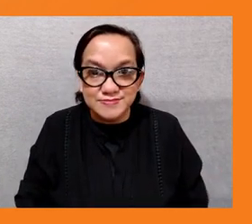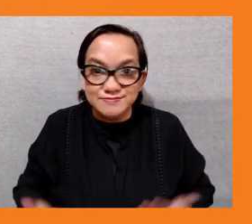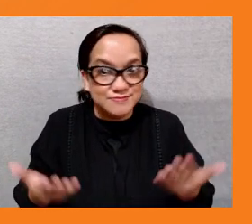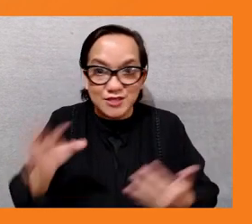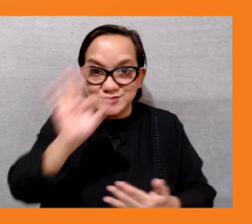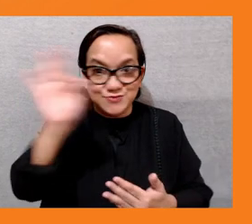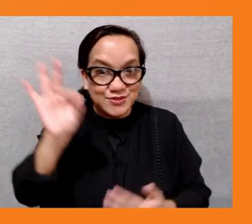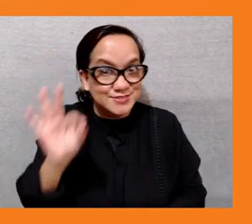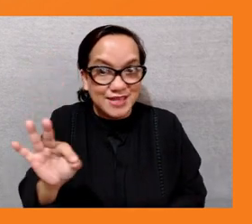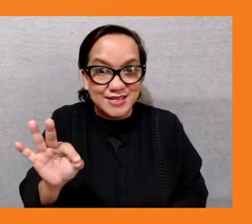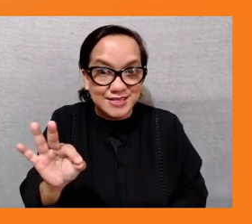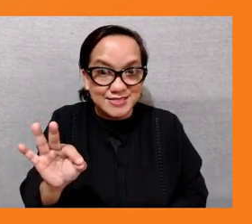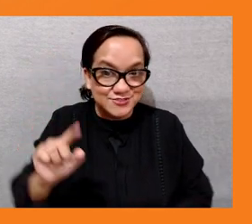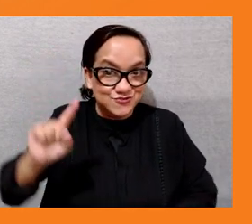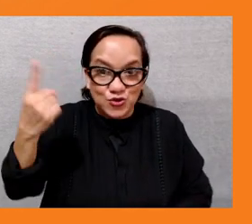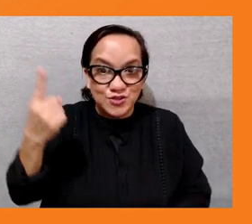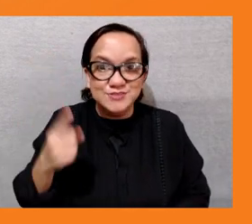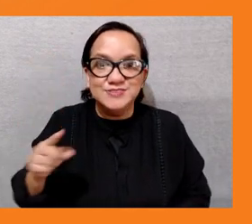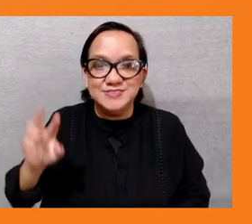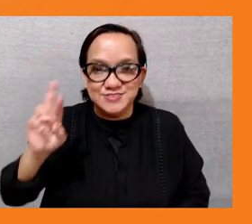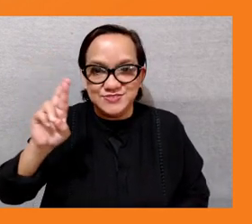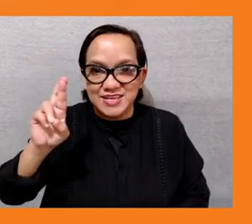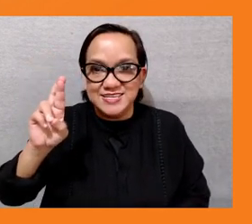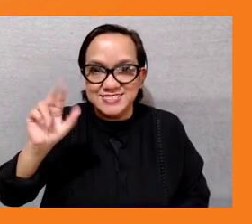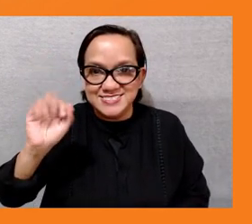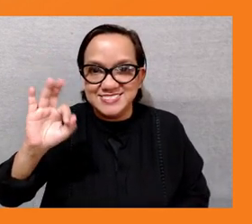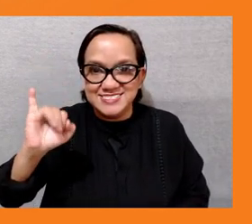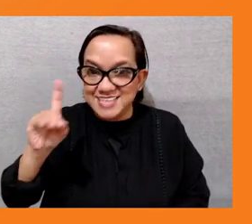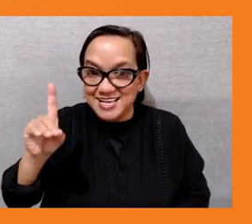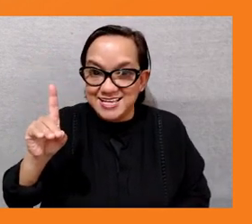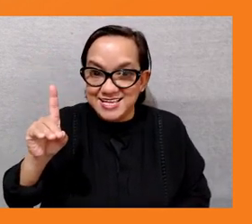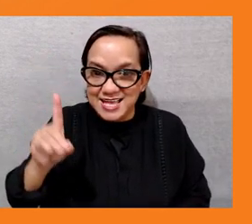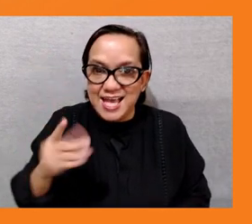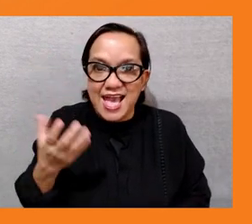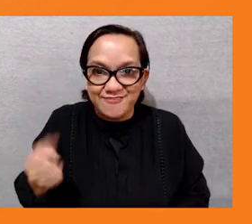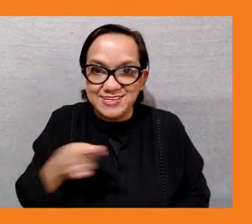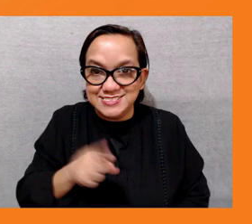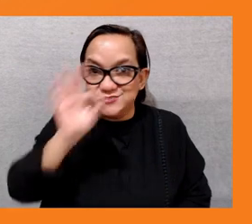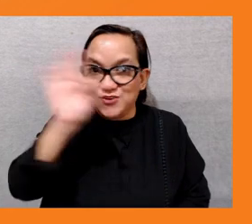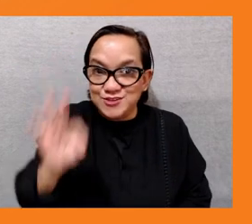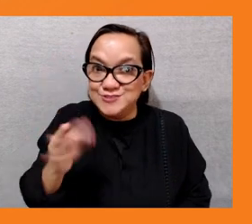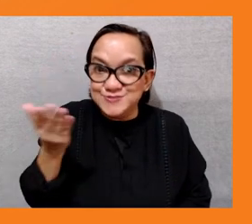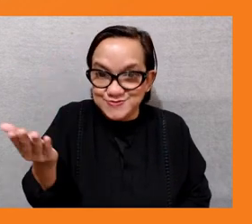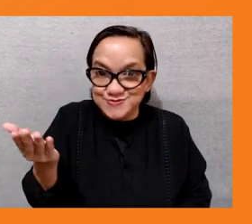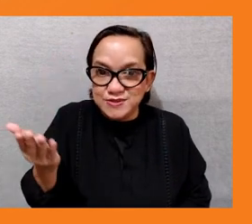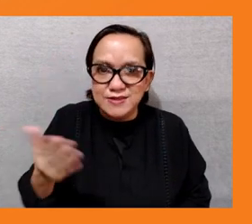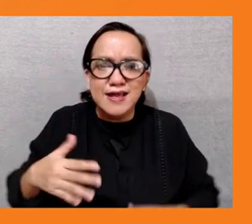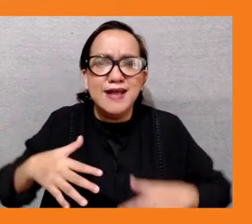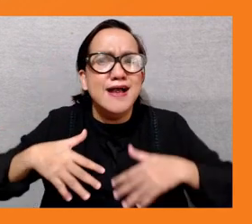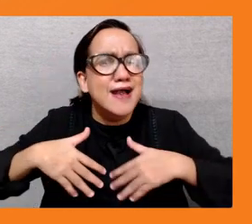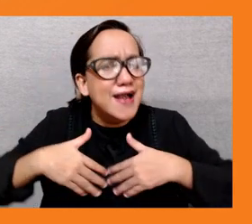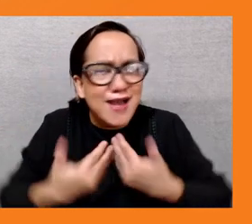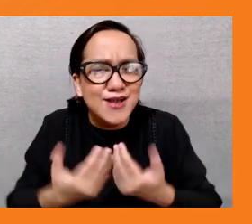first if that's okay um refeed the first question is how can we empower young people in rural communities